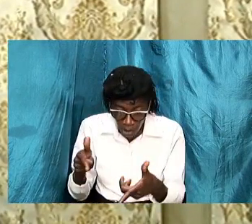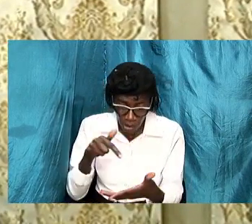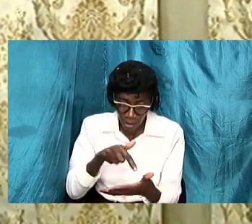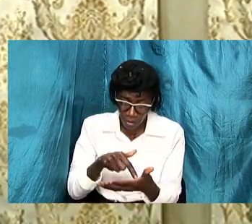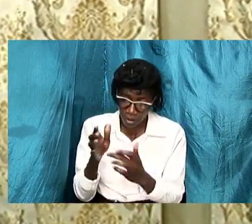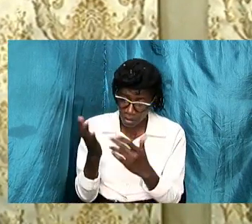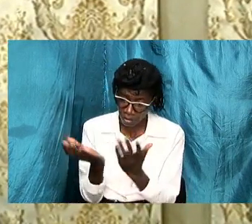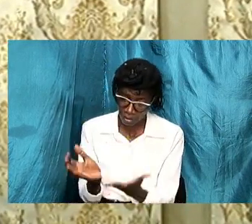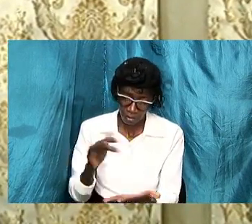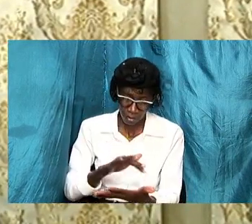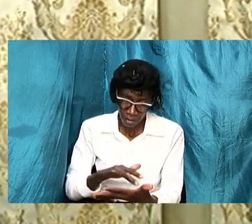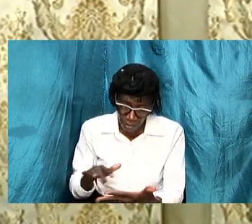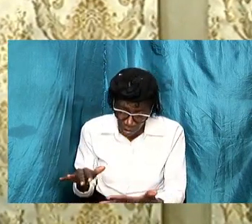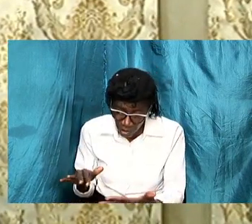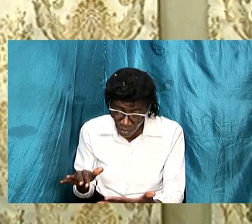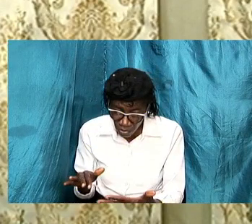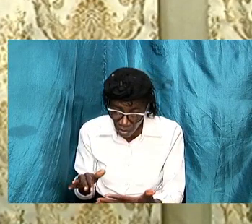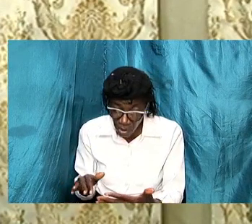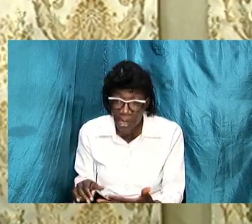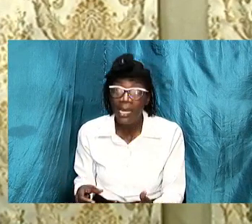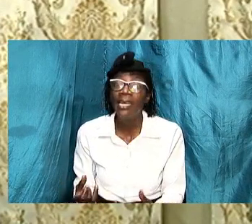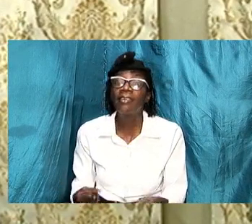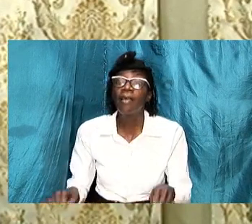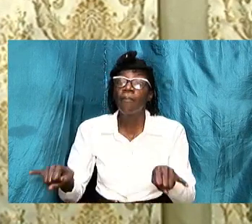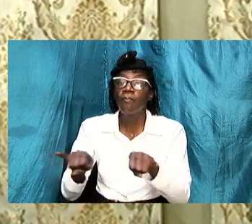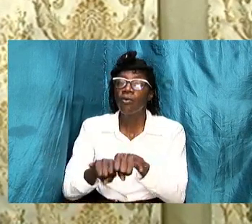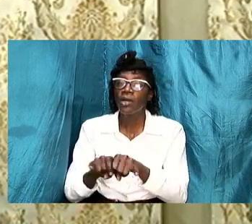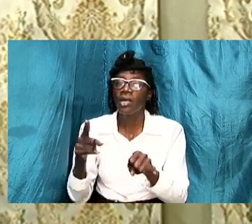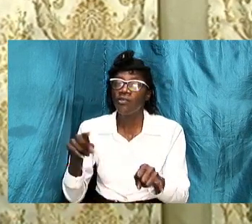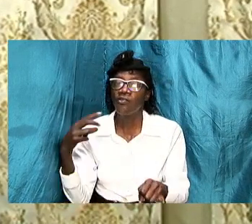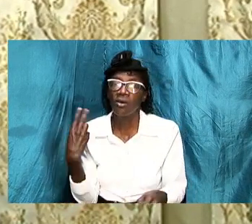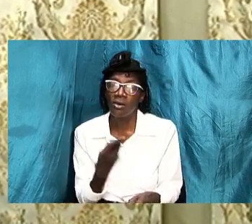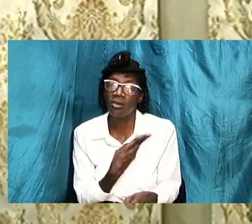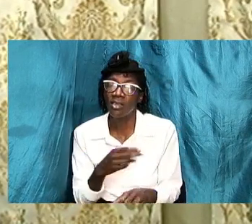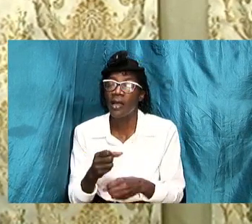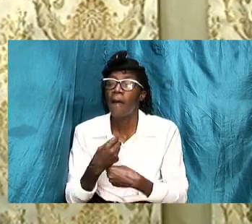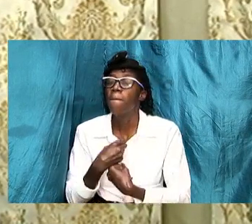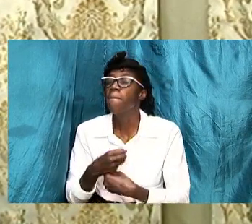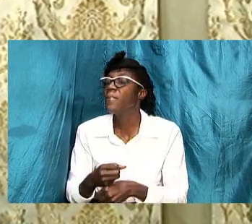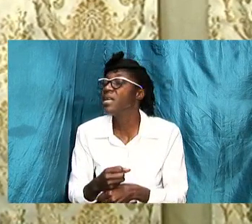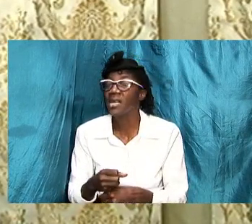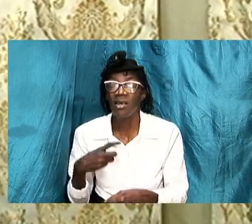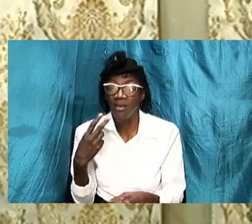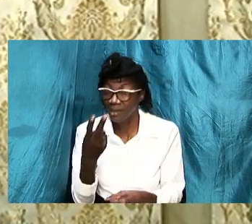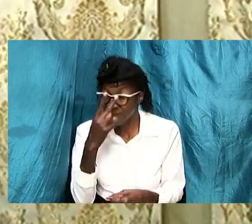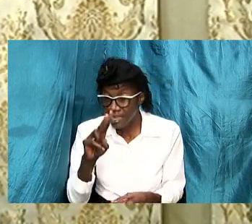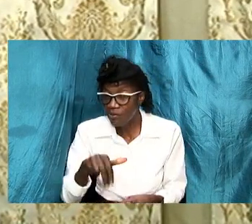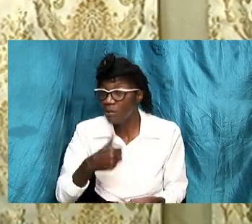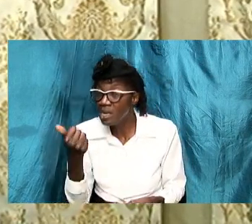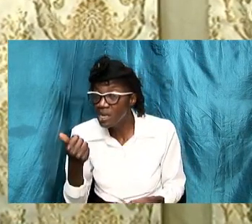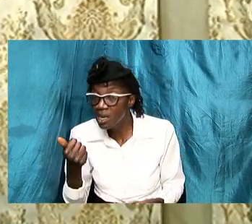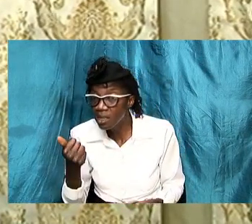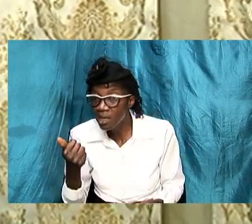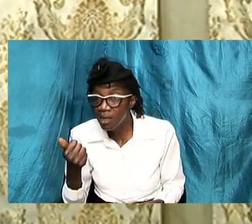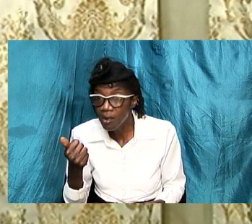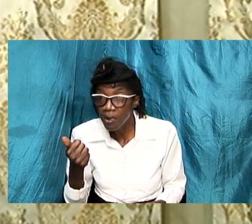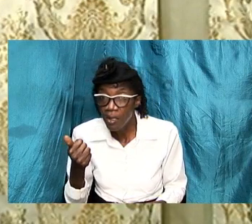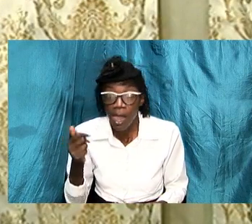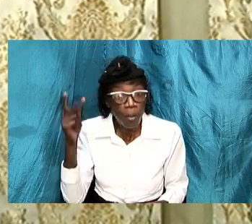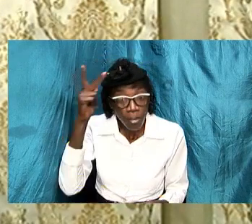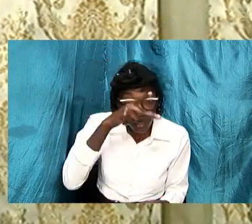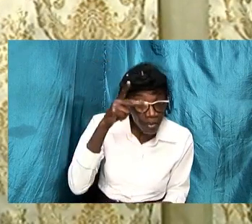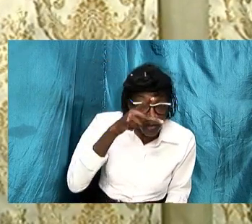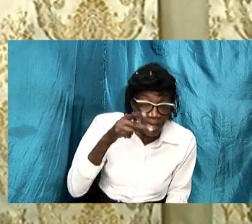things is very important for us because it will allow us to see from another perspective through the